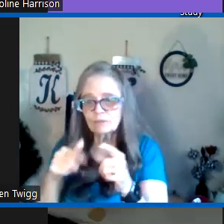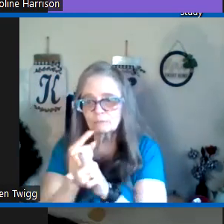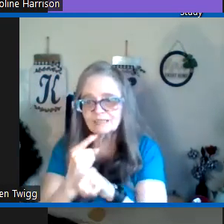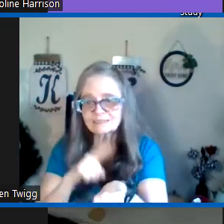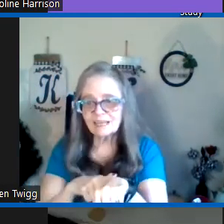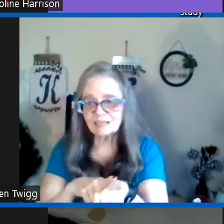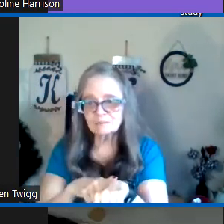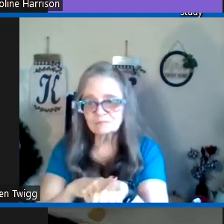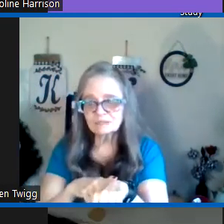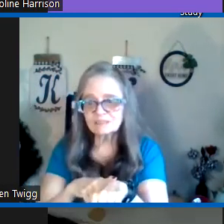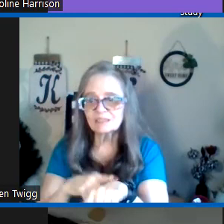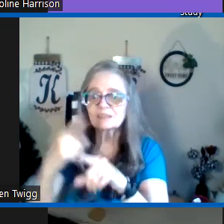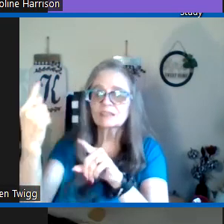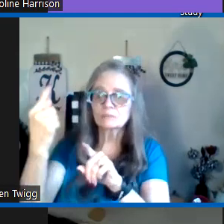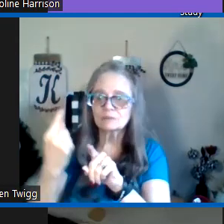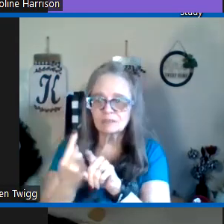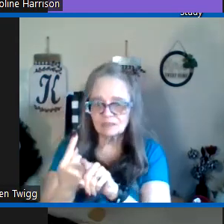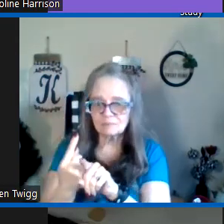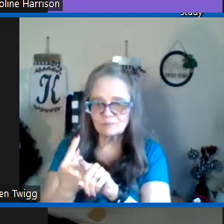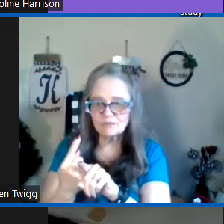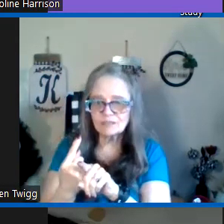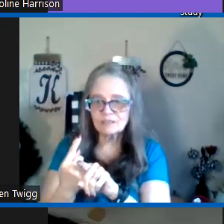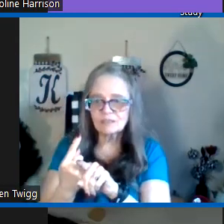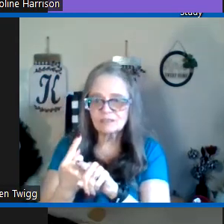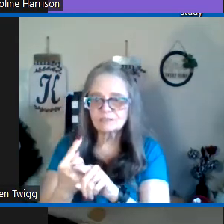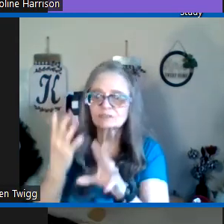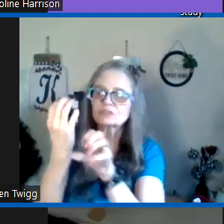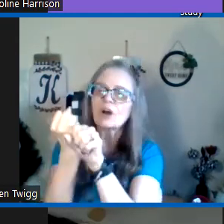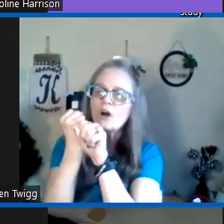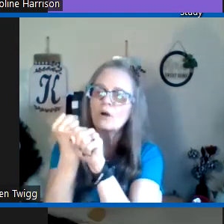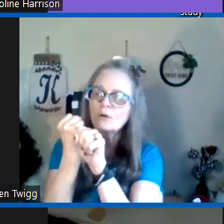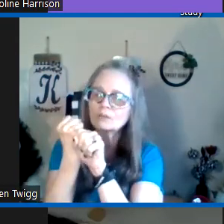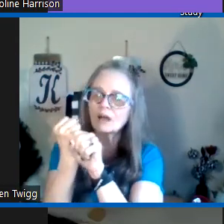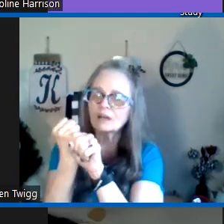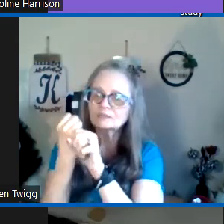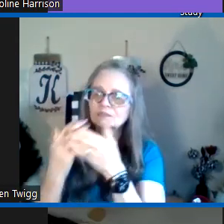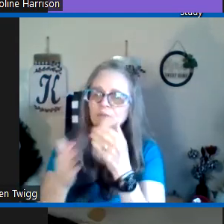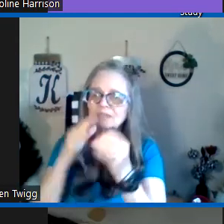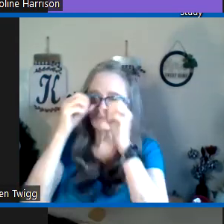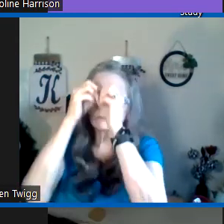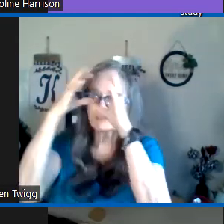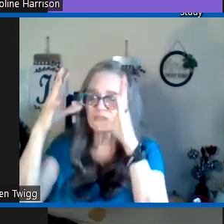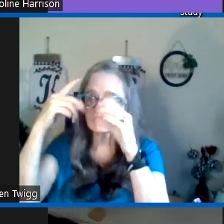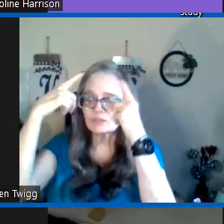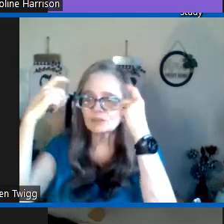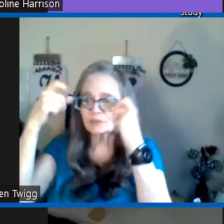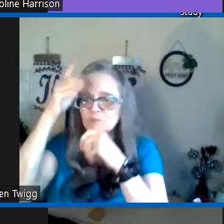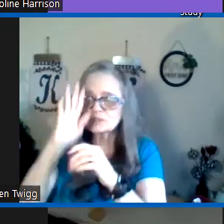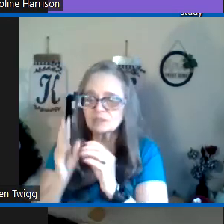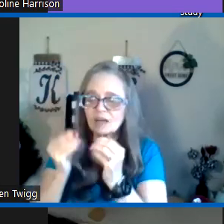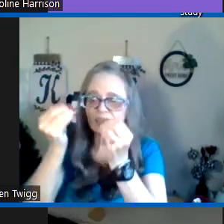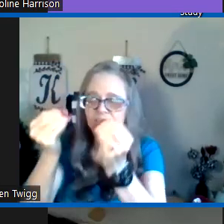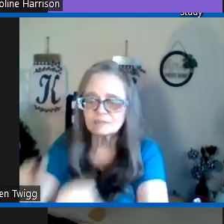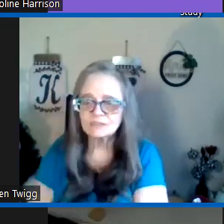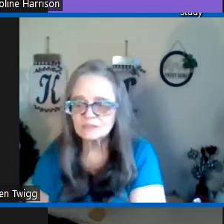when the right time is here it will come so just hold on to whatever visions and